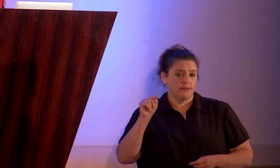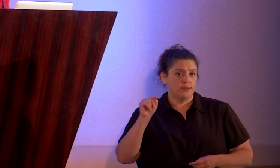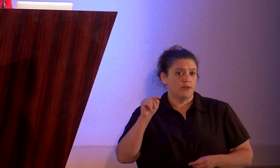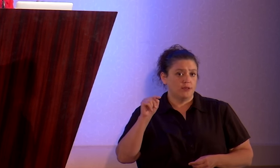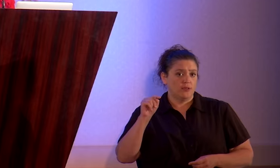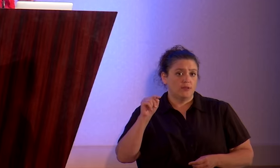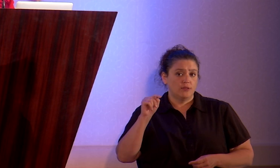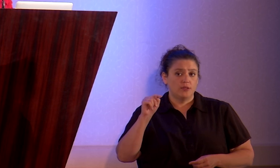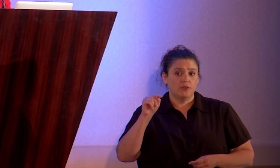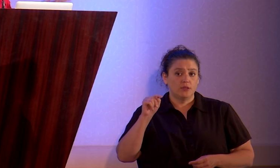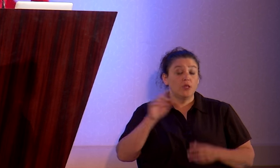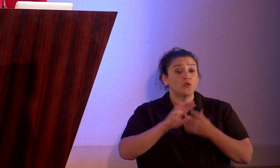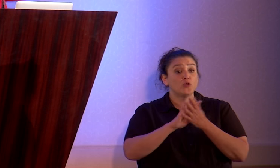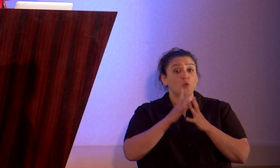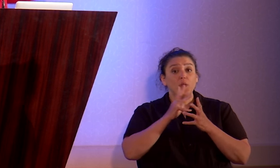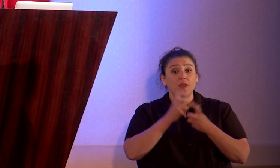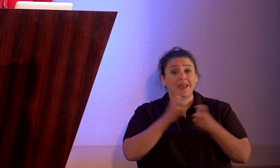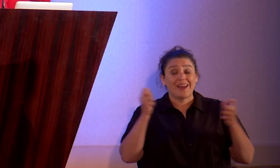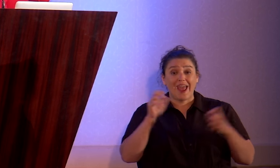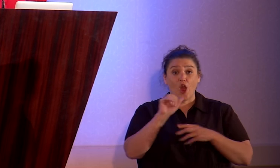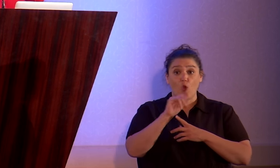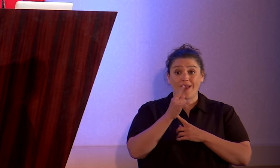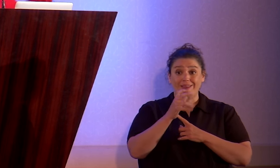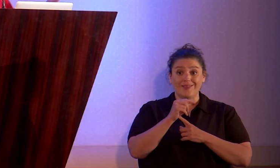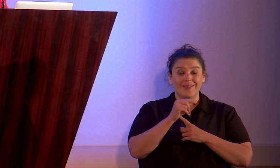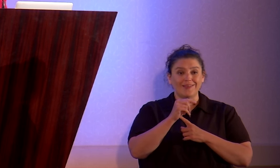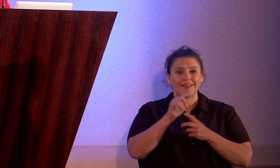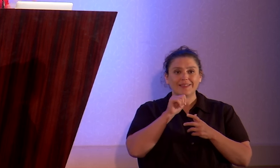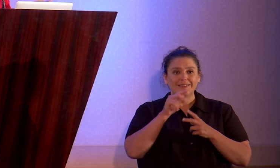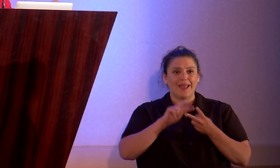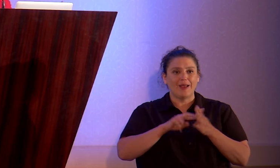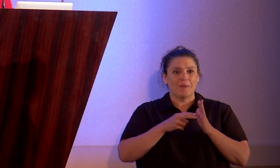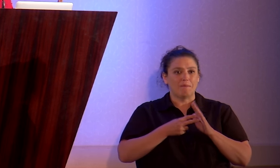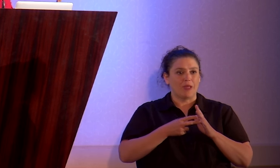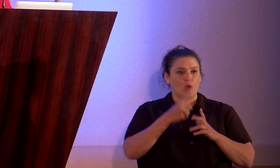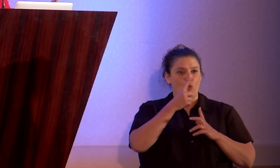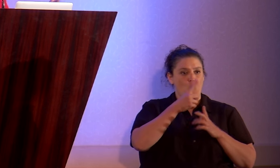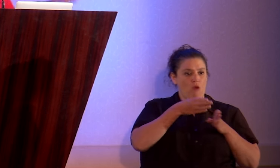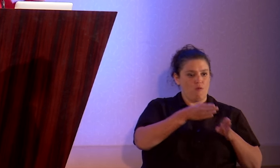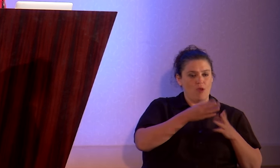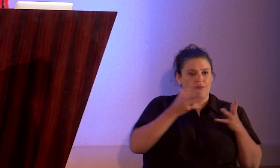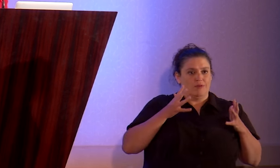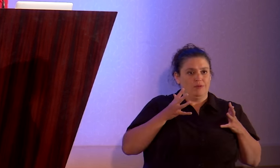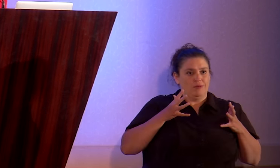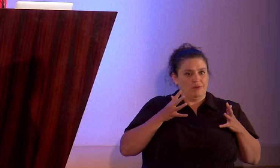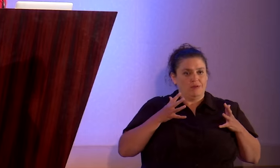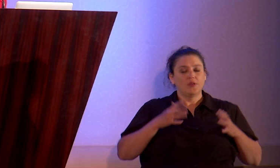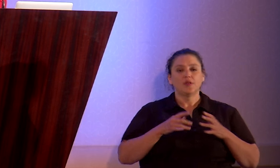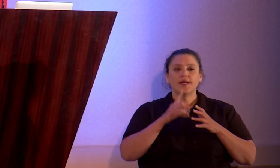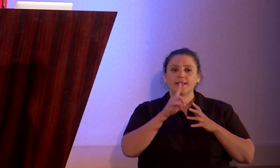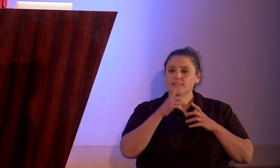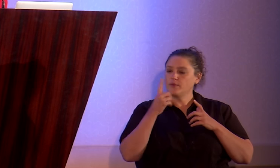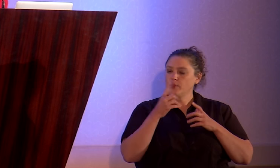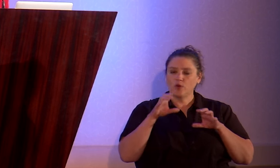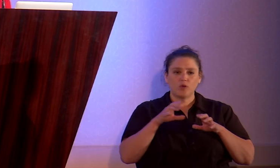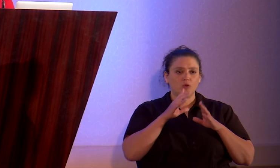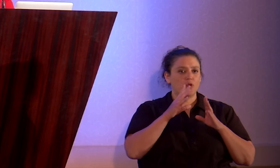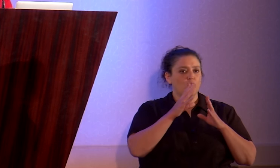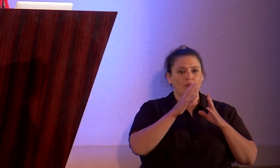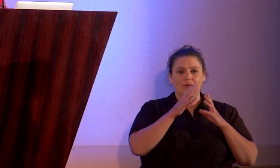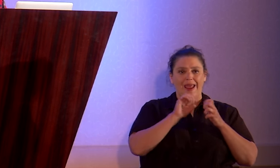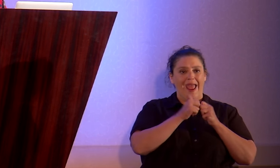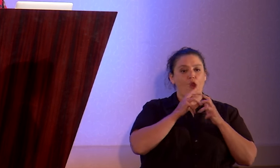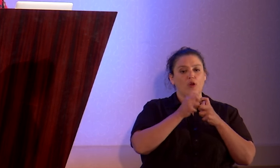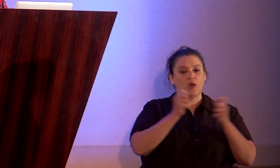So being an out atheist is not an either-or thing. It's a continuum. And we all get to make our own choices about